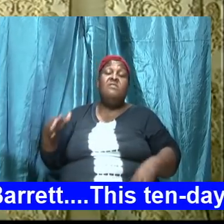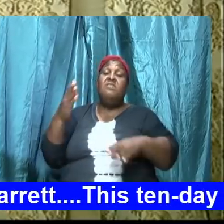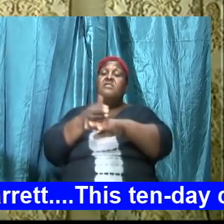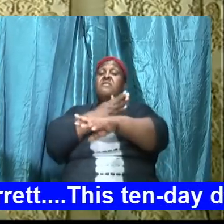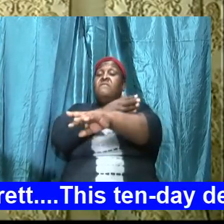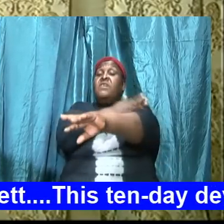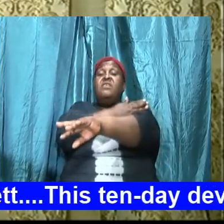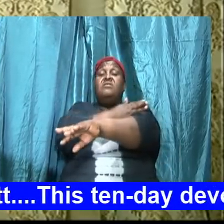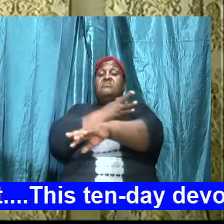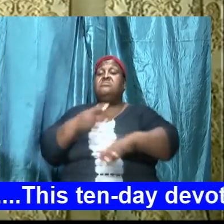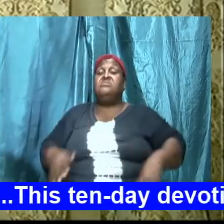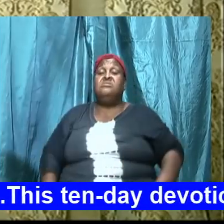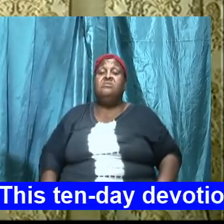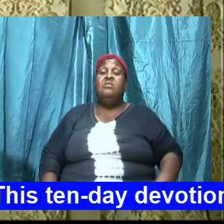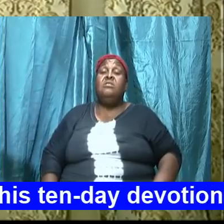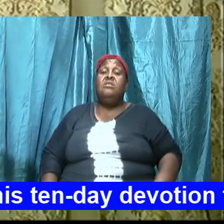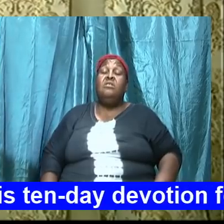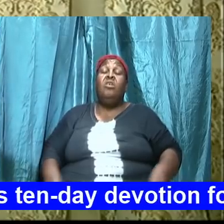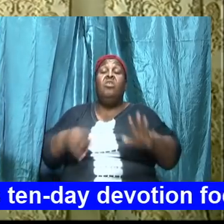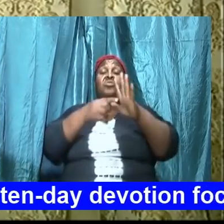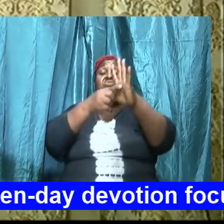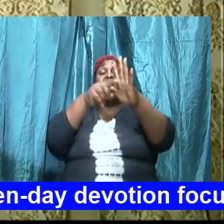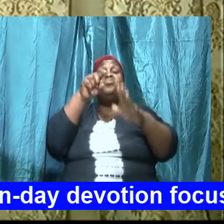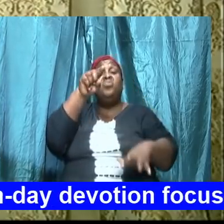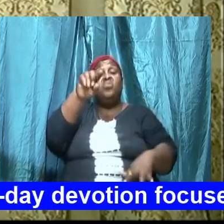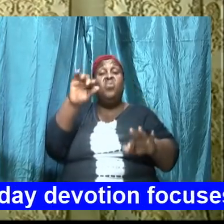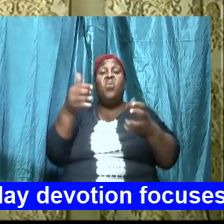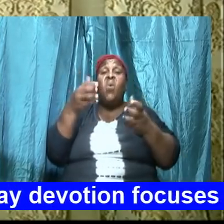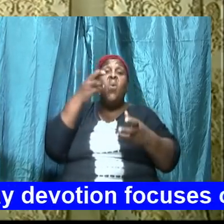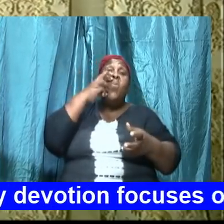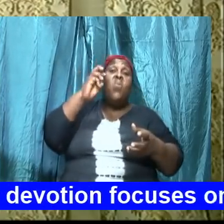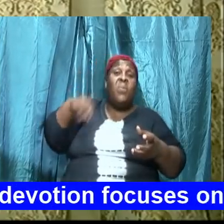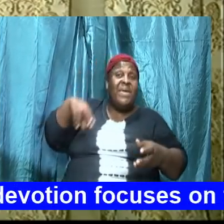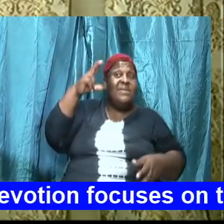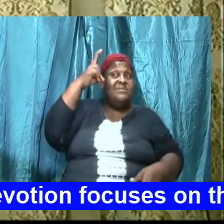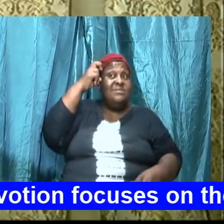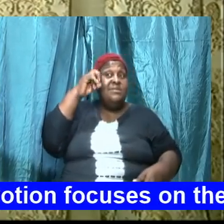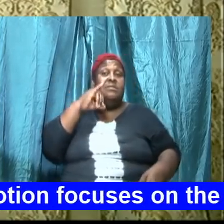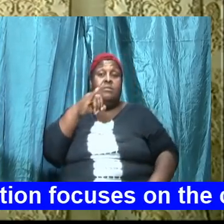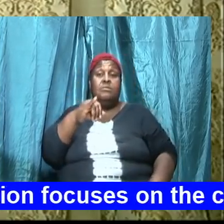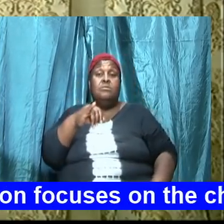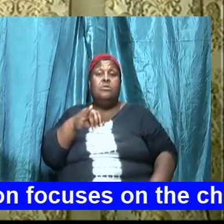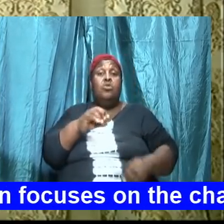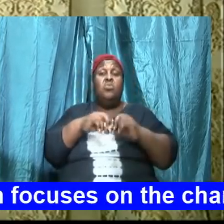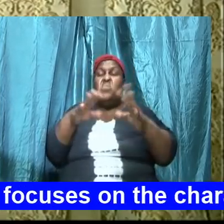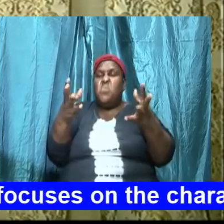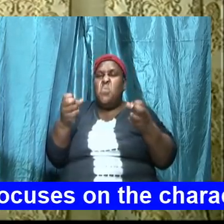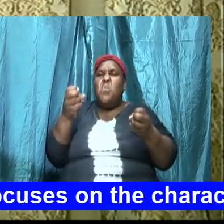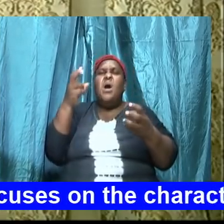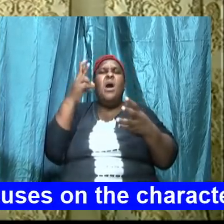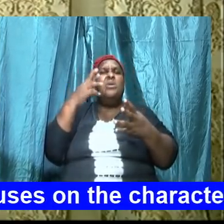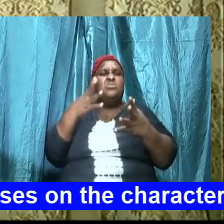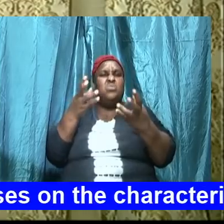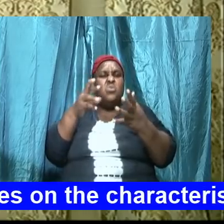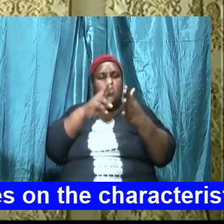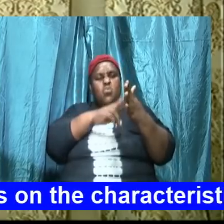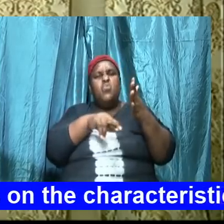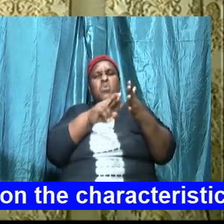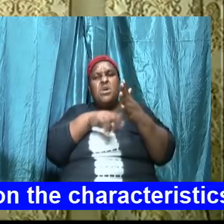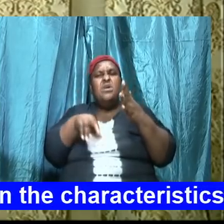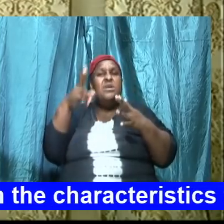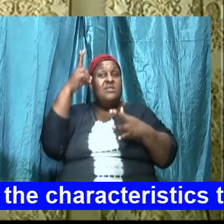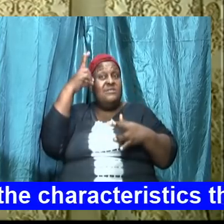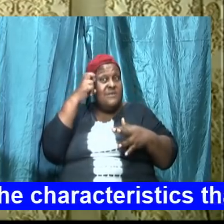I'm going to let us see right from the very word that we don't want to read that Satan has deliberately